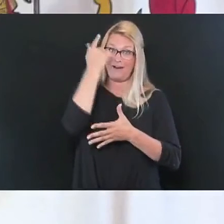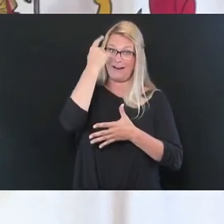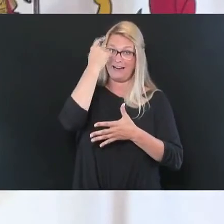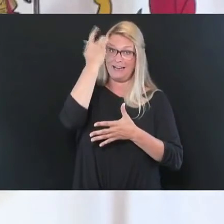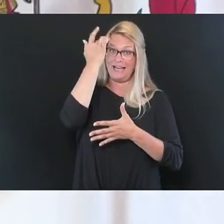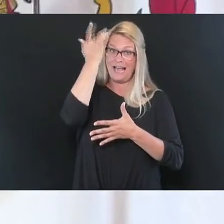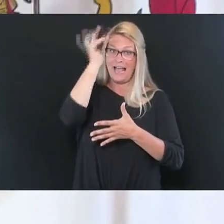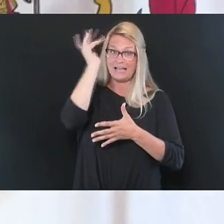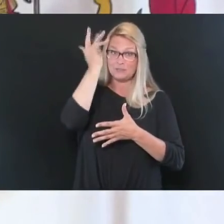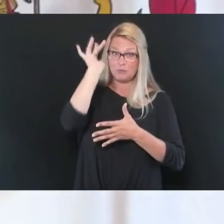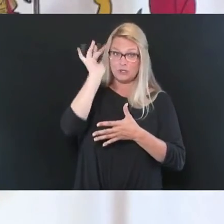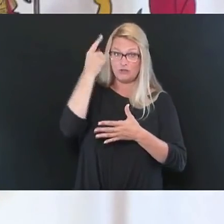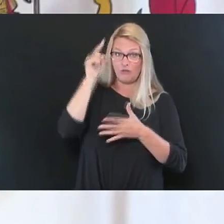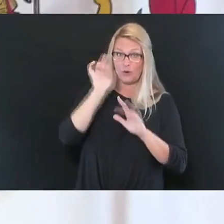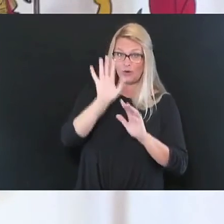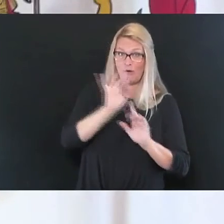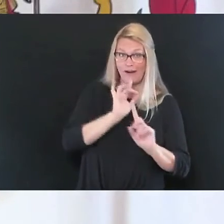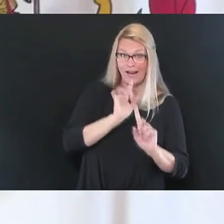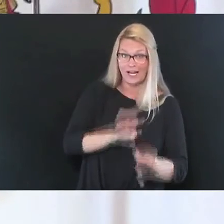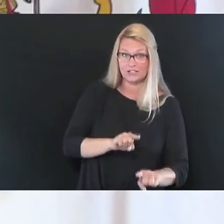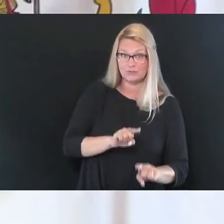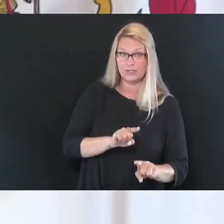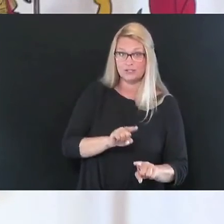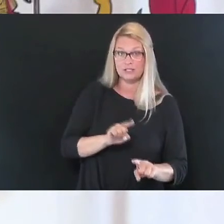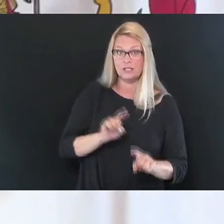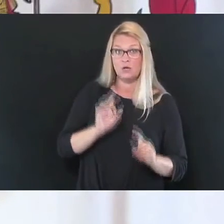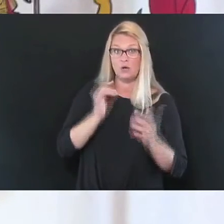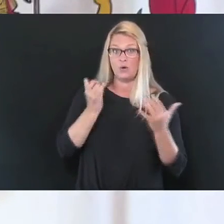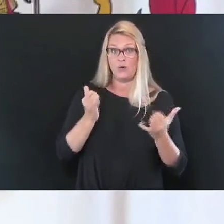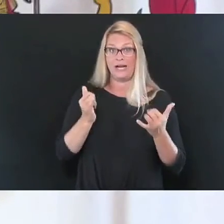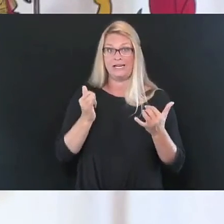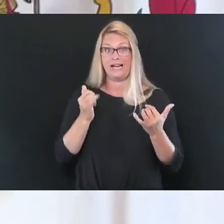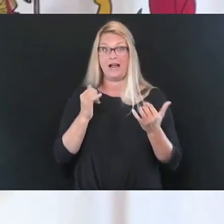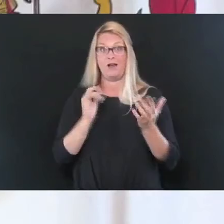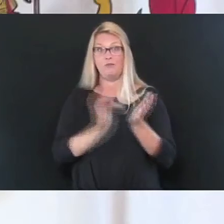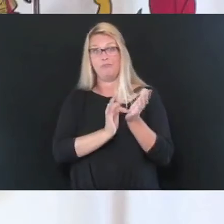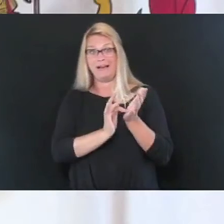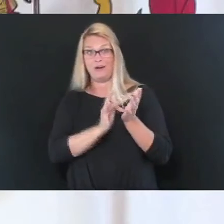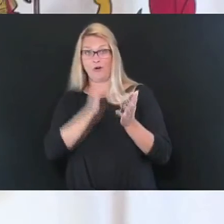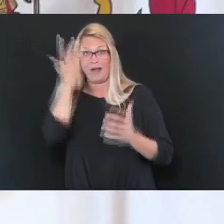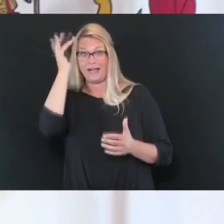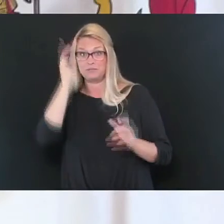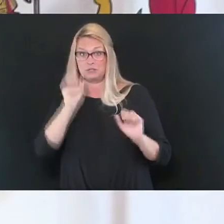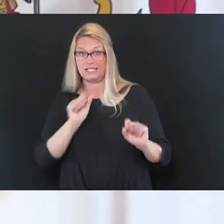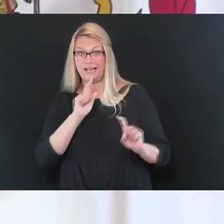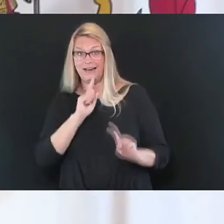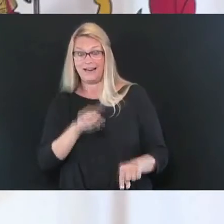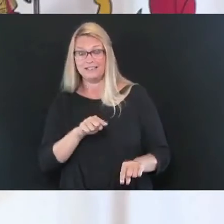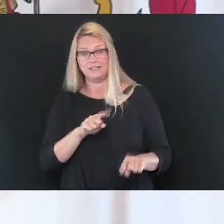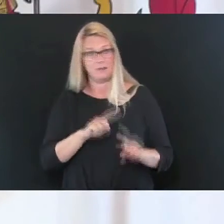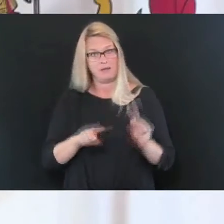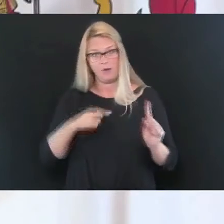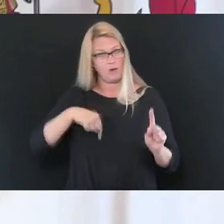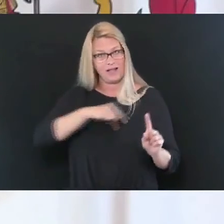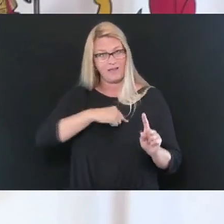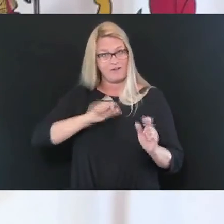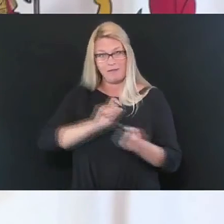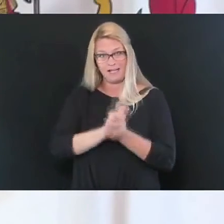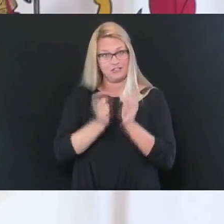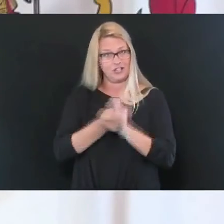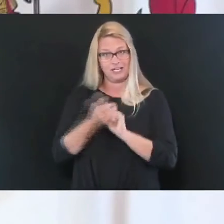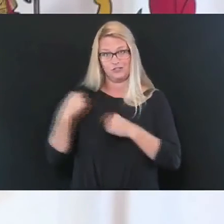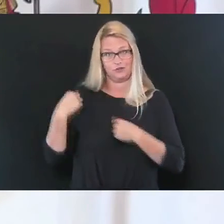need to turn to as well as our, our medical experts that are weighing in on it. But, uh, we've not made any additional changes right now.